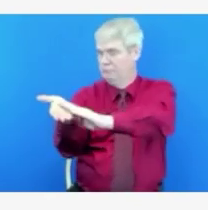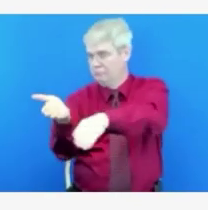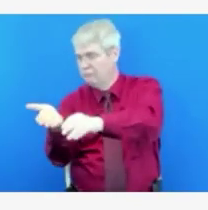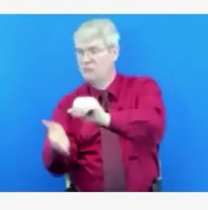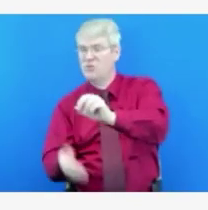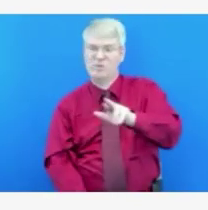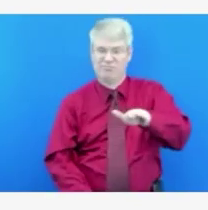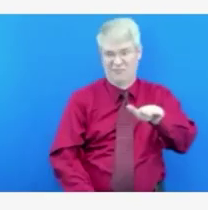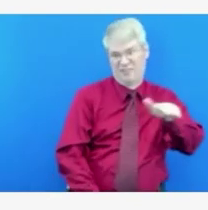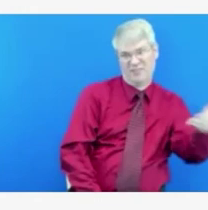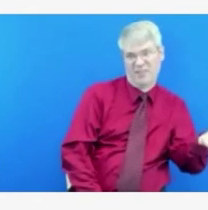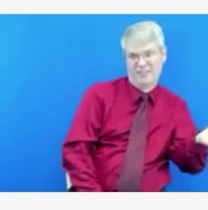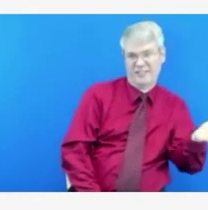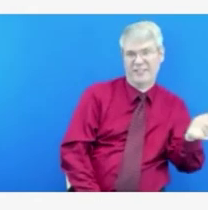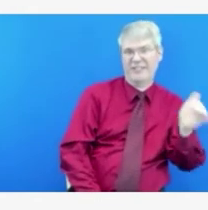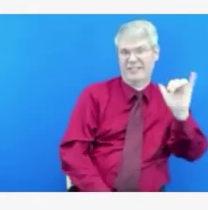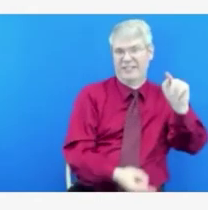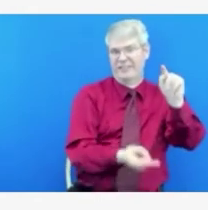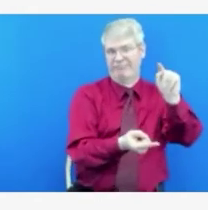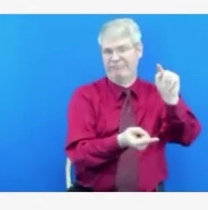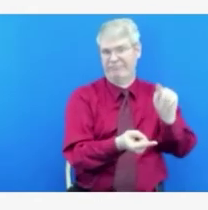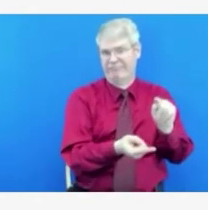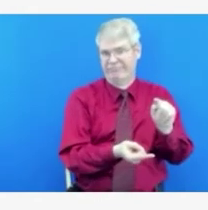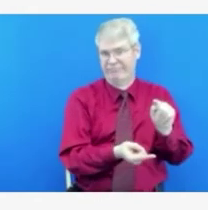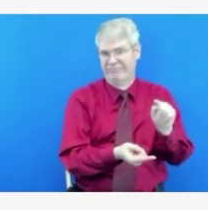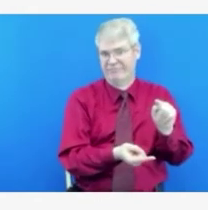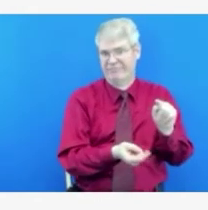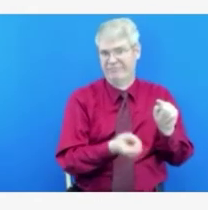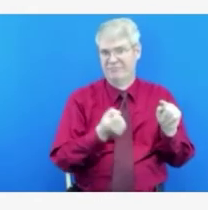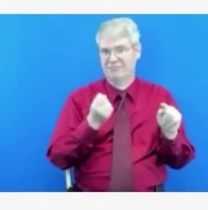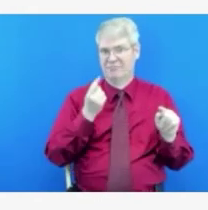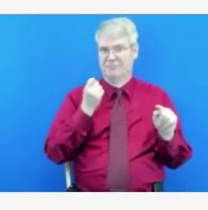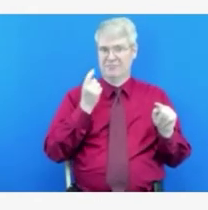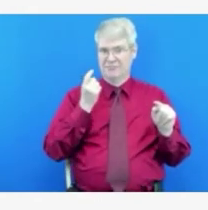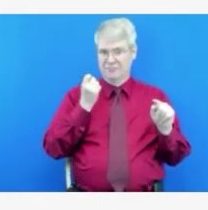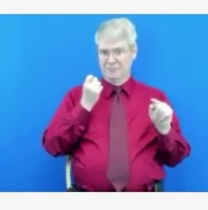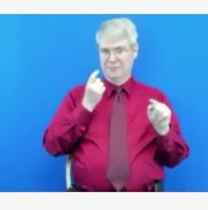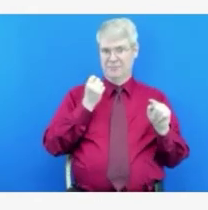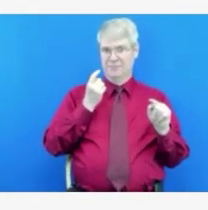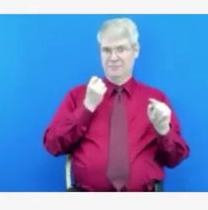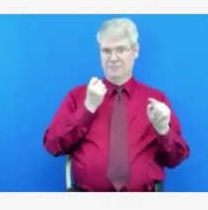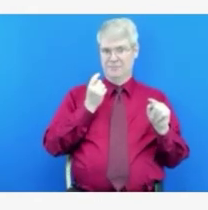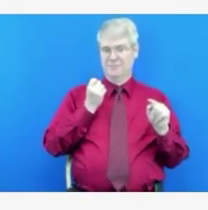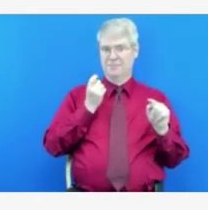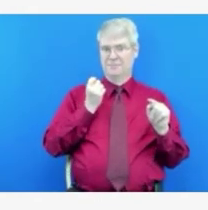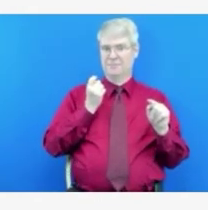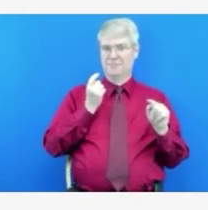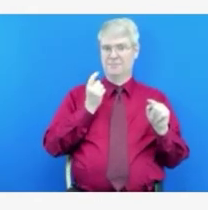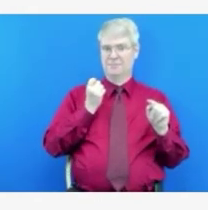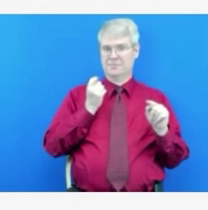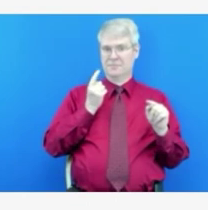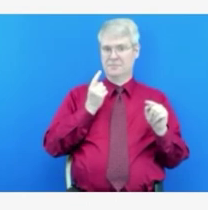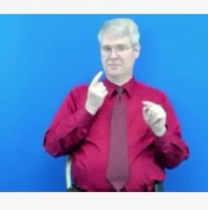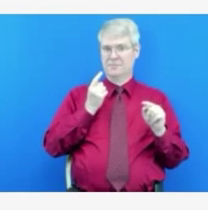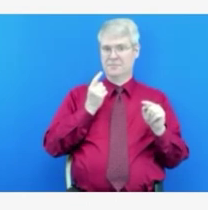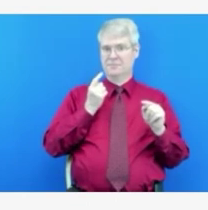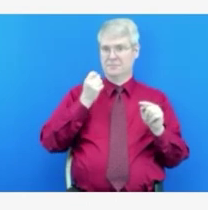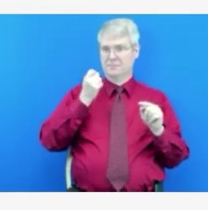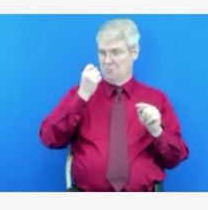moment in time. That's a data perspective. I'm going to turn it over